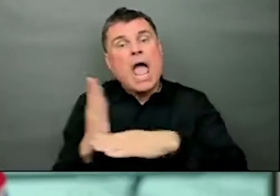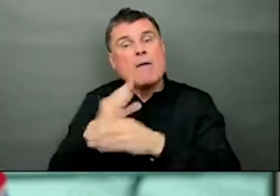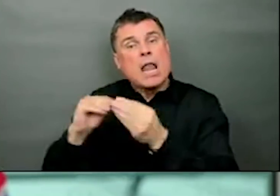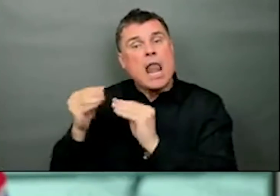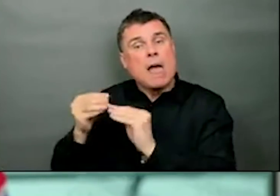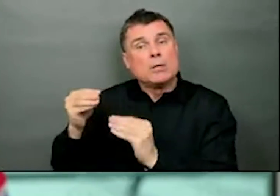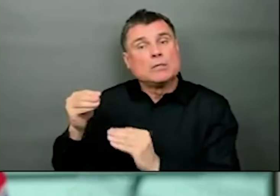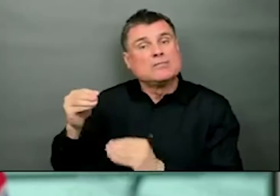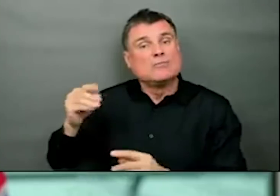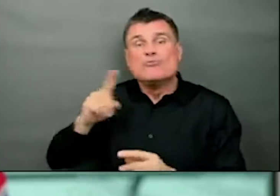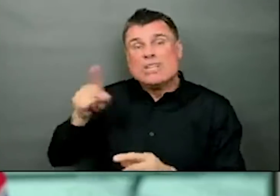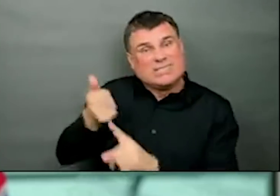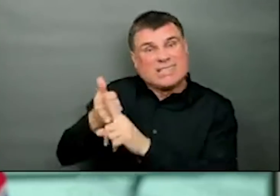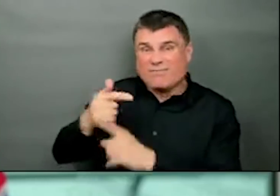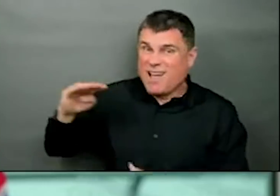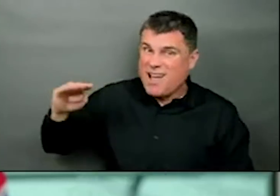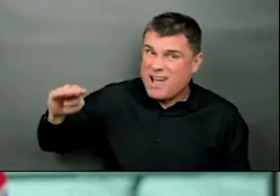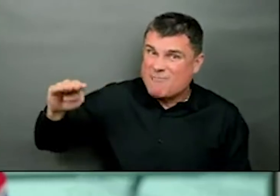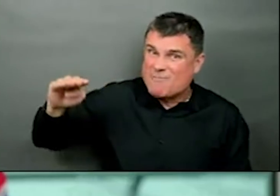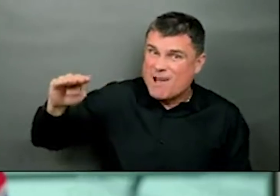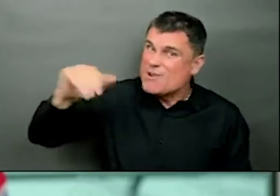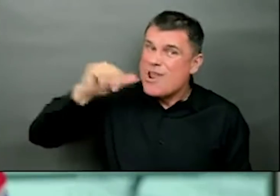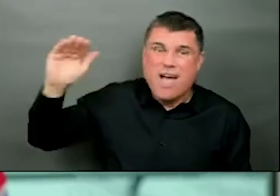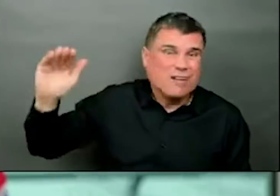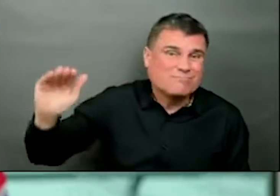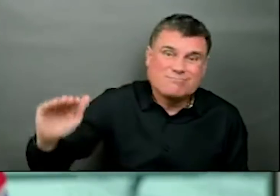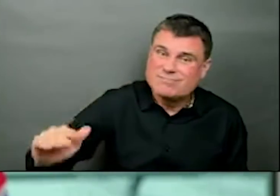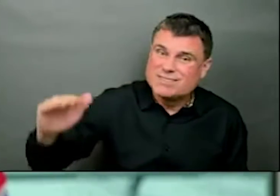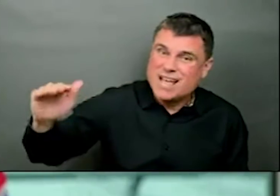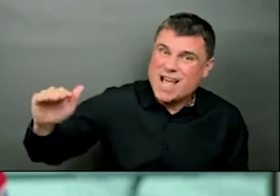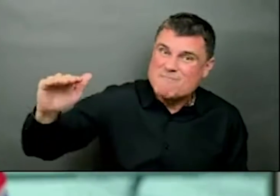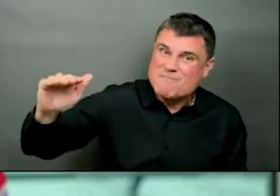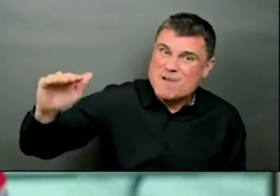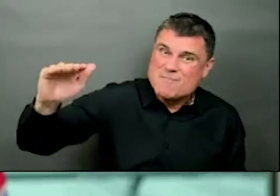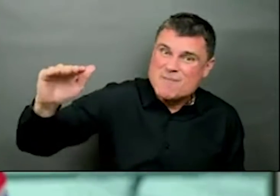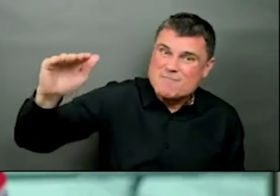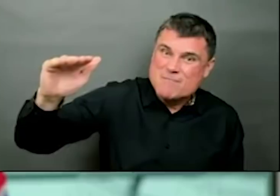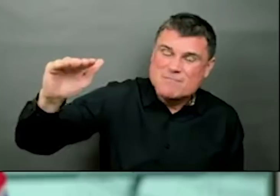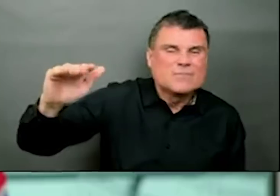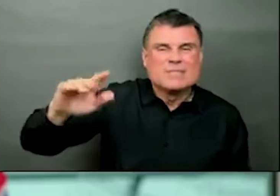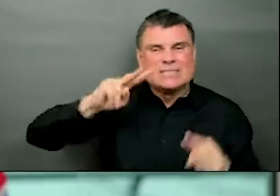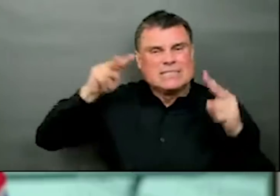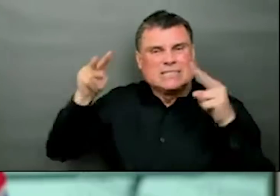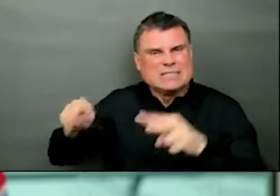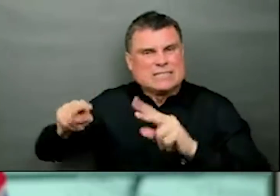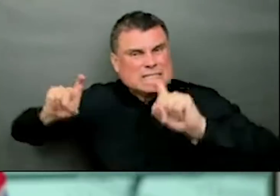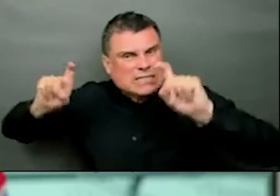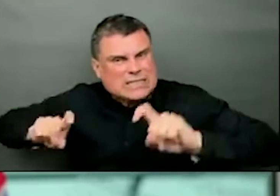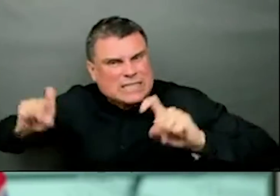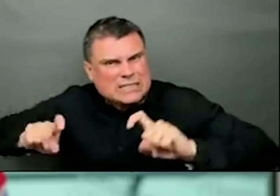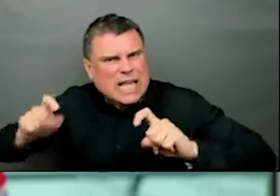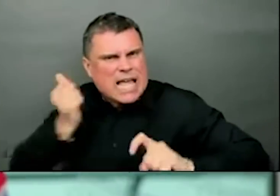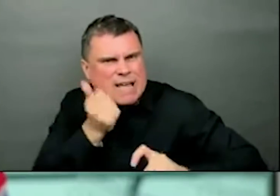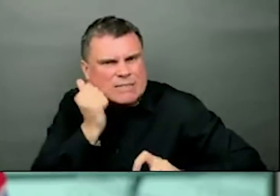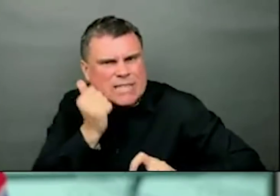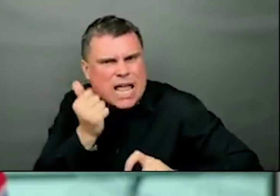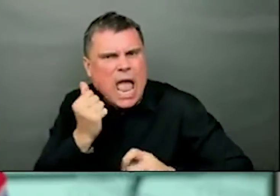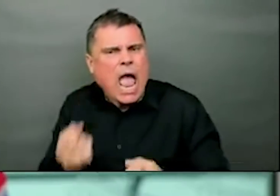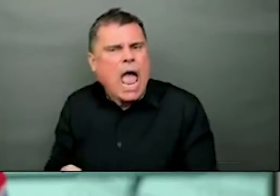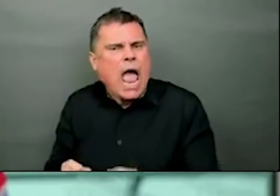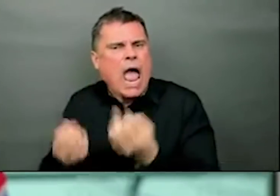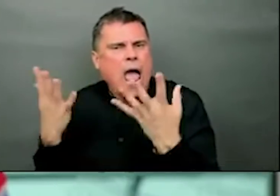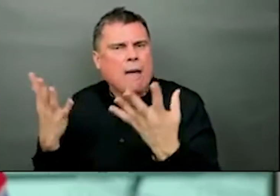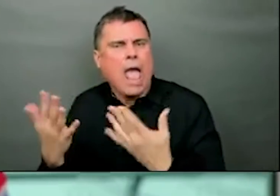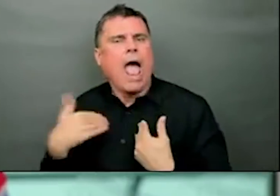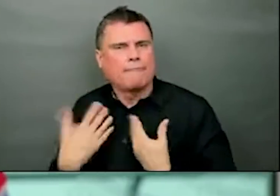we also look at our percent positive of the tests that are done every day. And the seven-day rolling average of that. And that